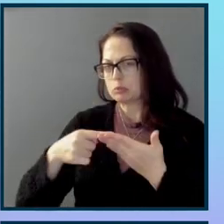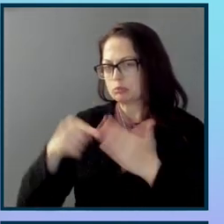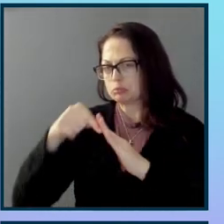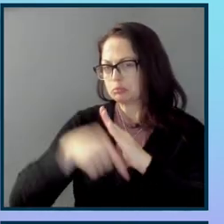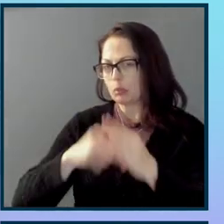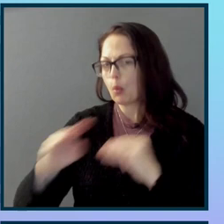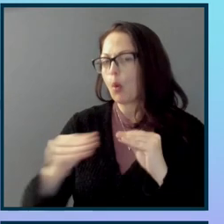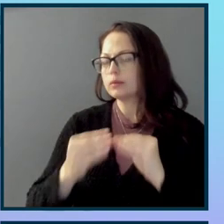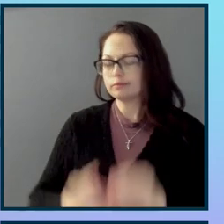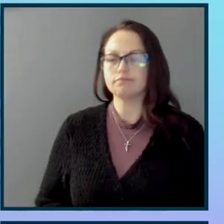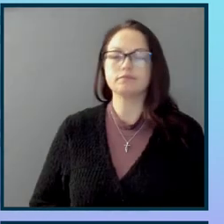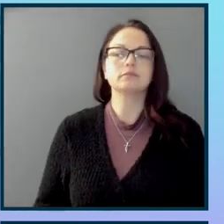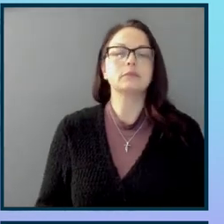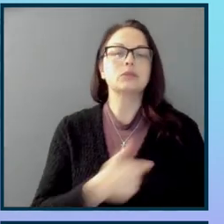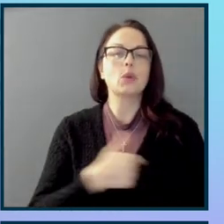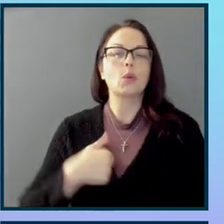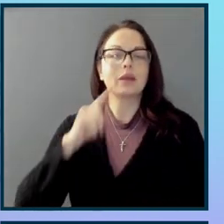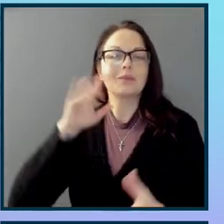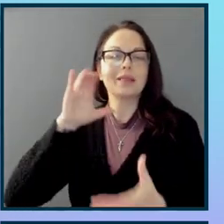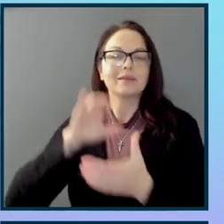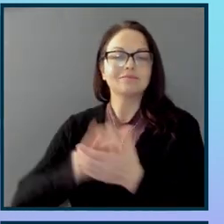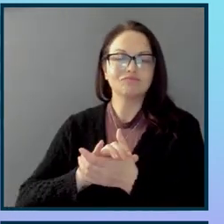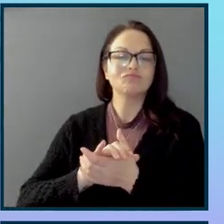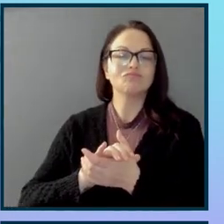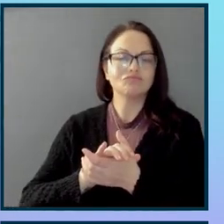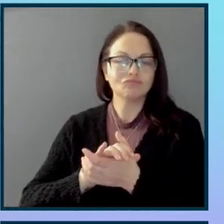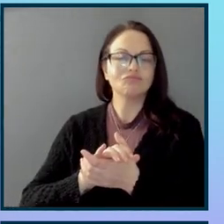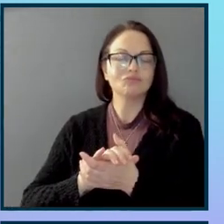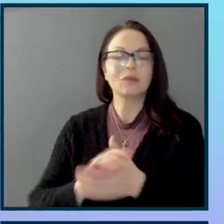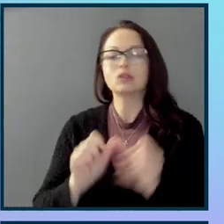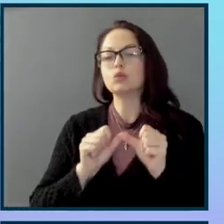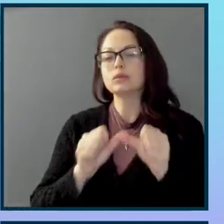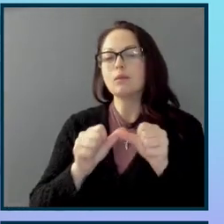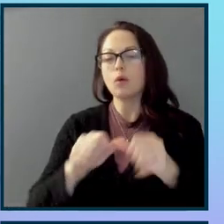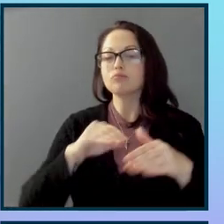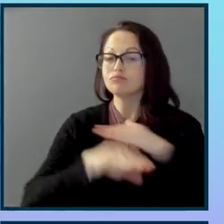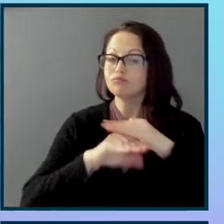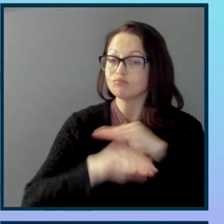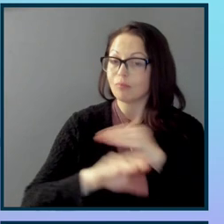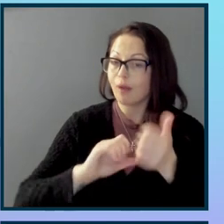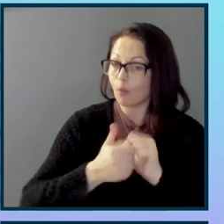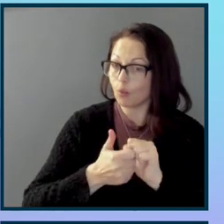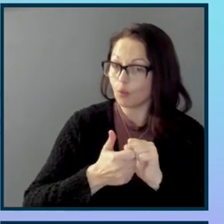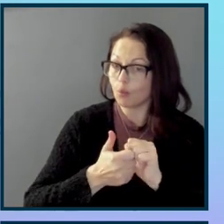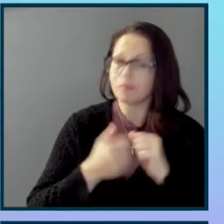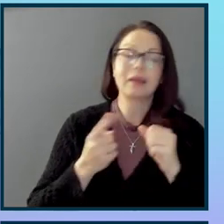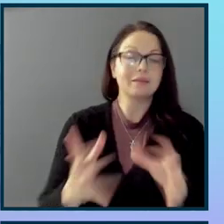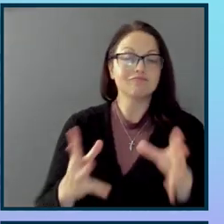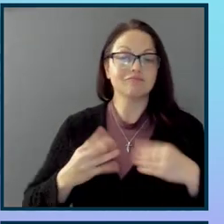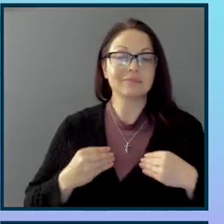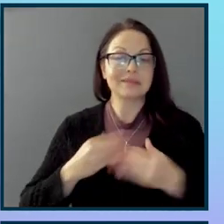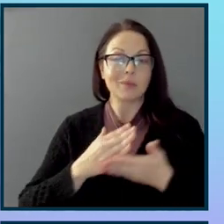believe the path to sustainable accessibility is by making it an accepted part